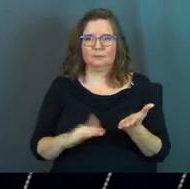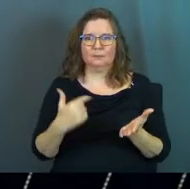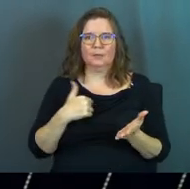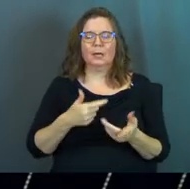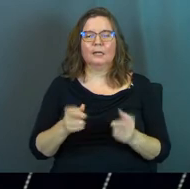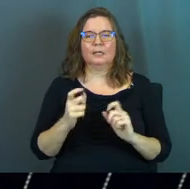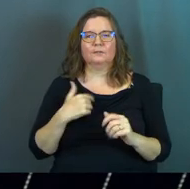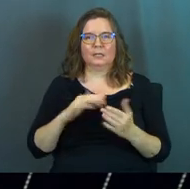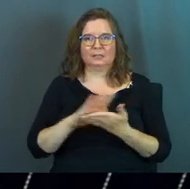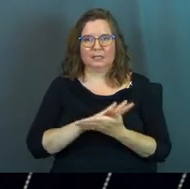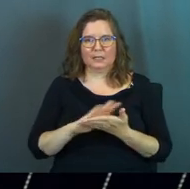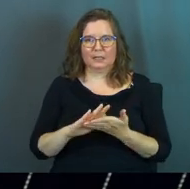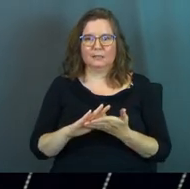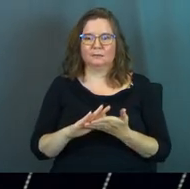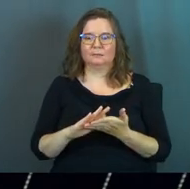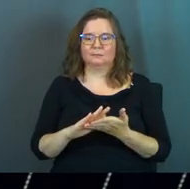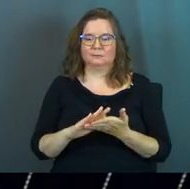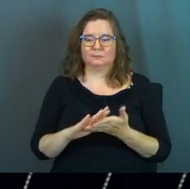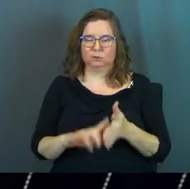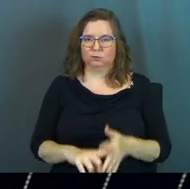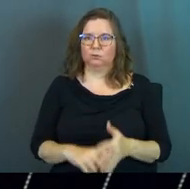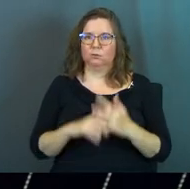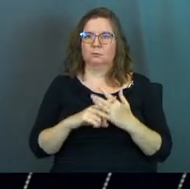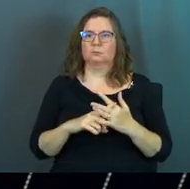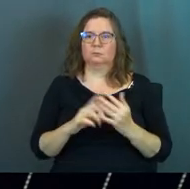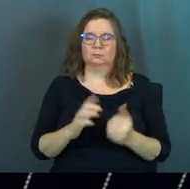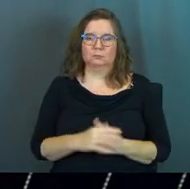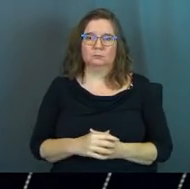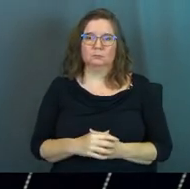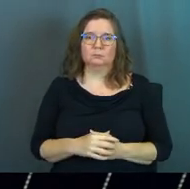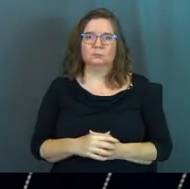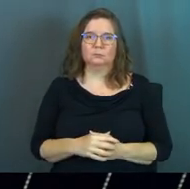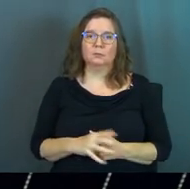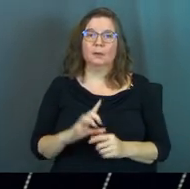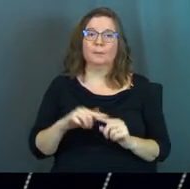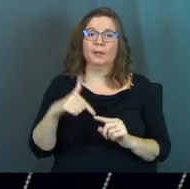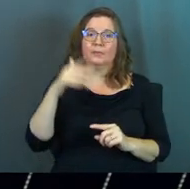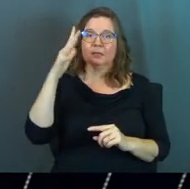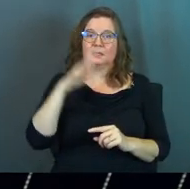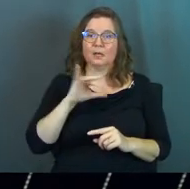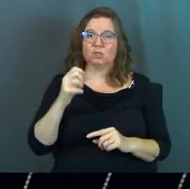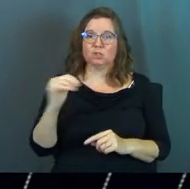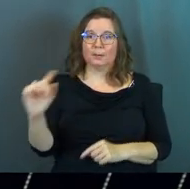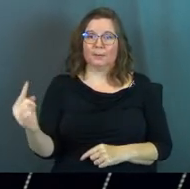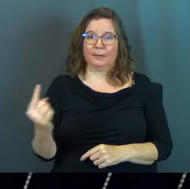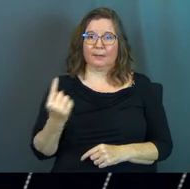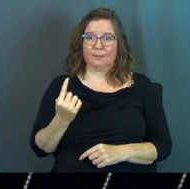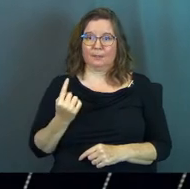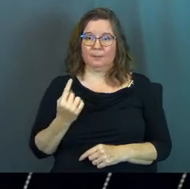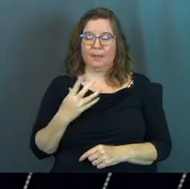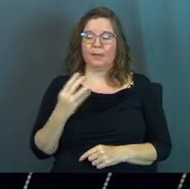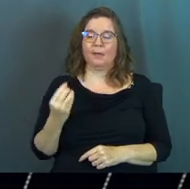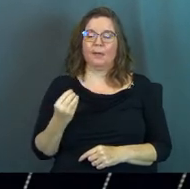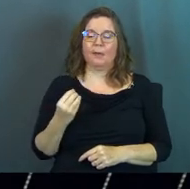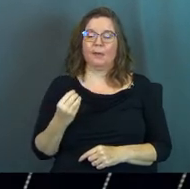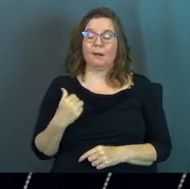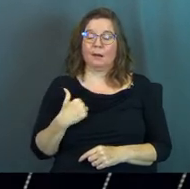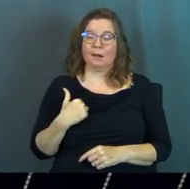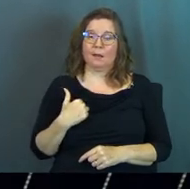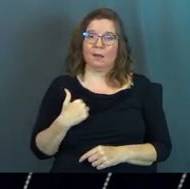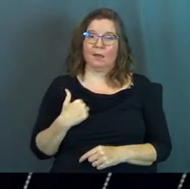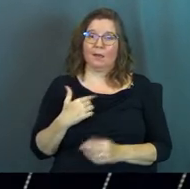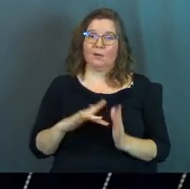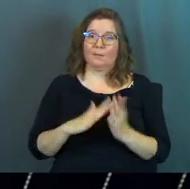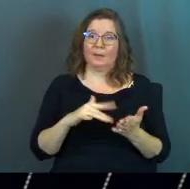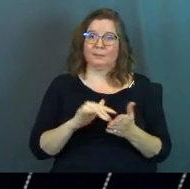forgives us and he gives us a clean slate and a clean start. But this guy, Jim, came to me and I